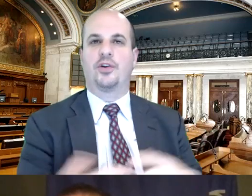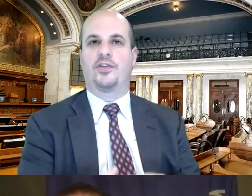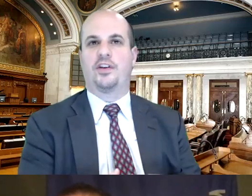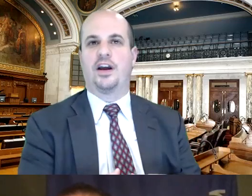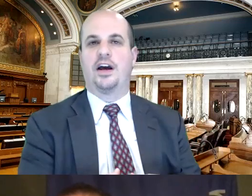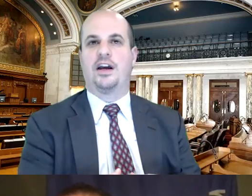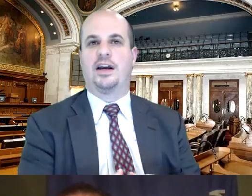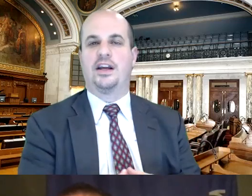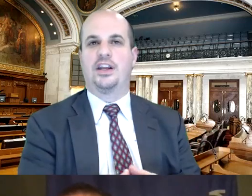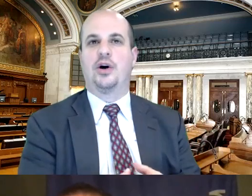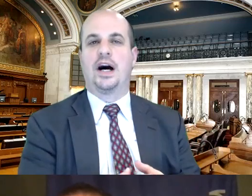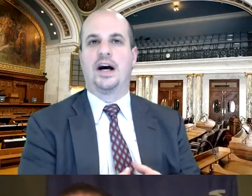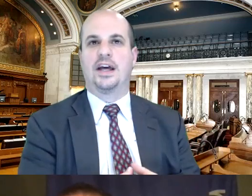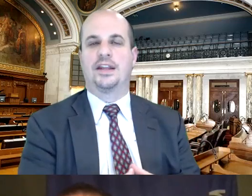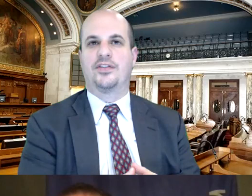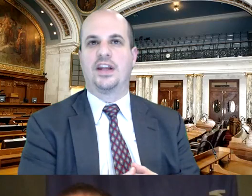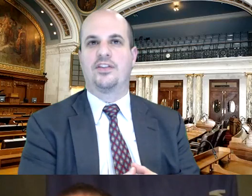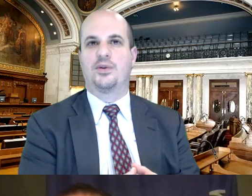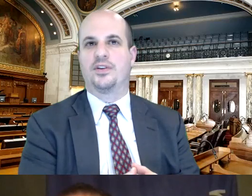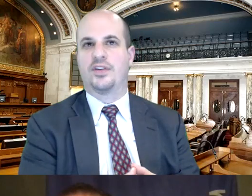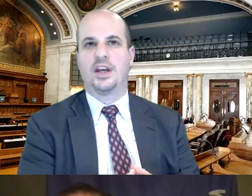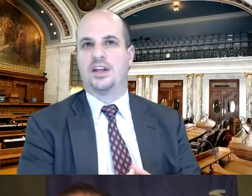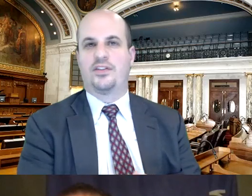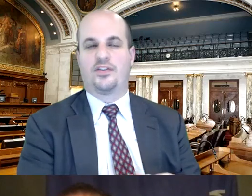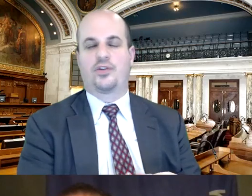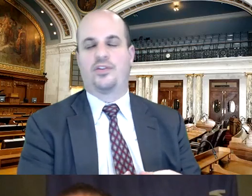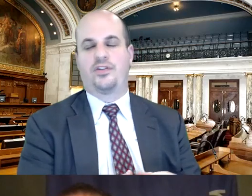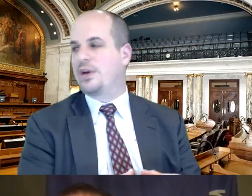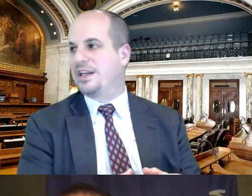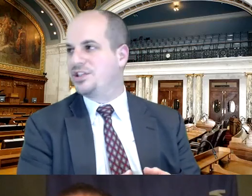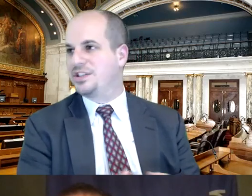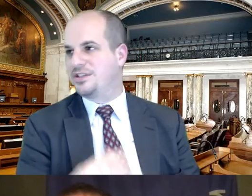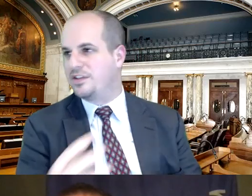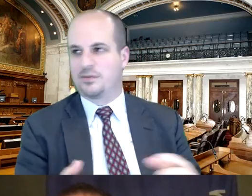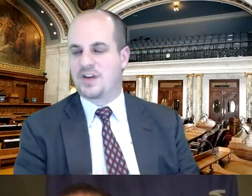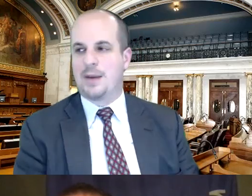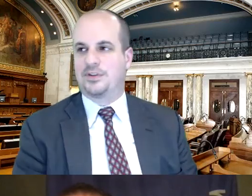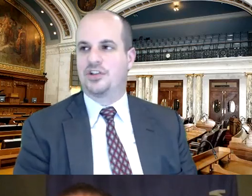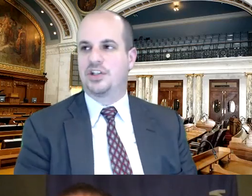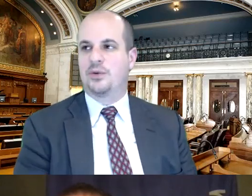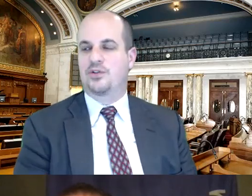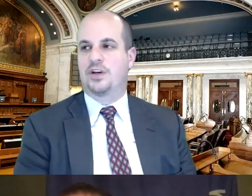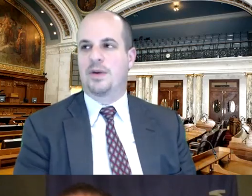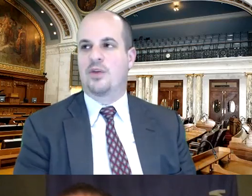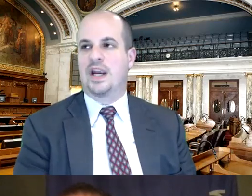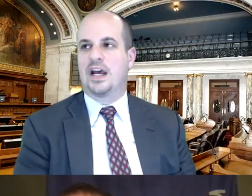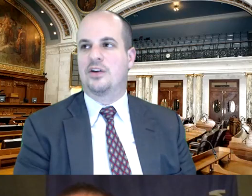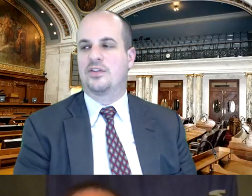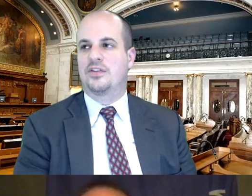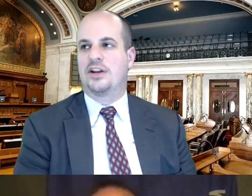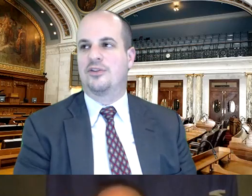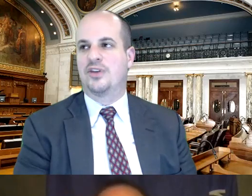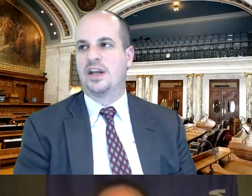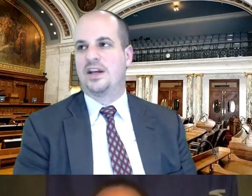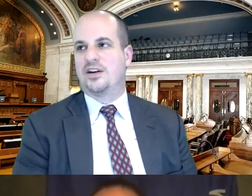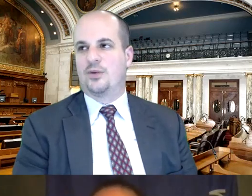forced uh you know on on the states through this strange system of competition that was created by the white house